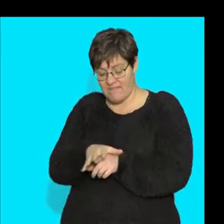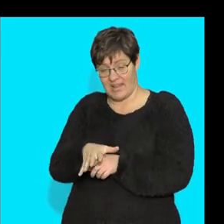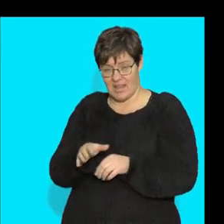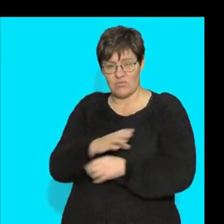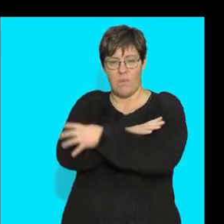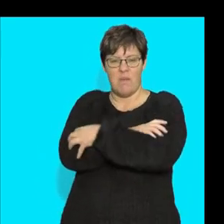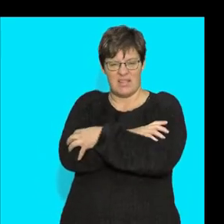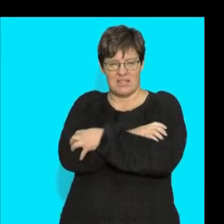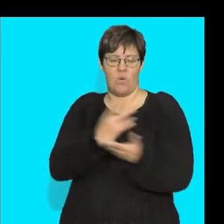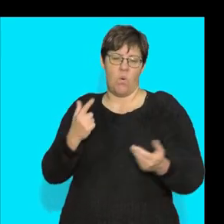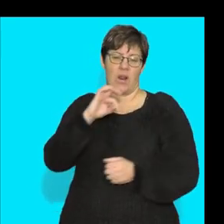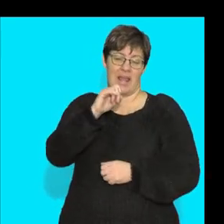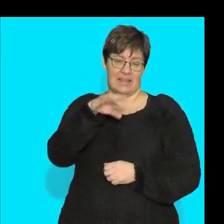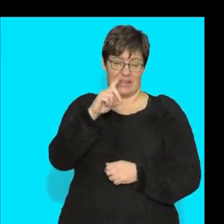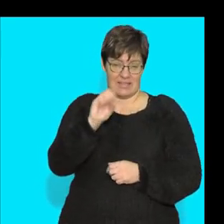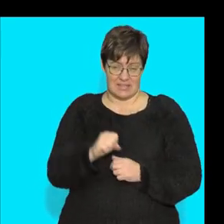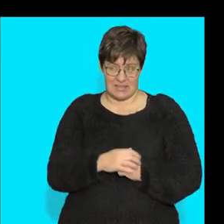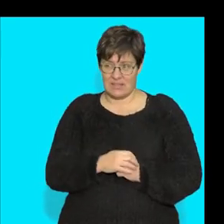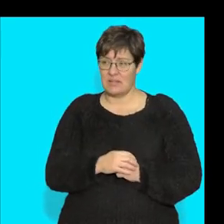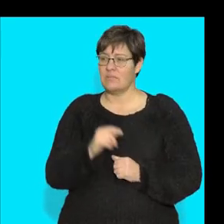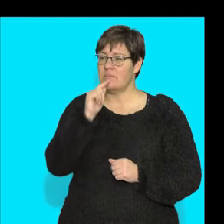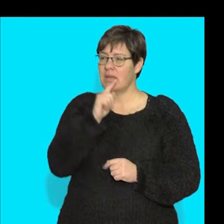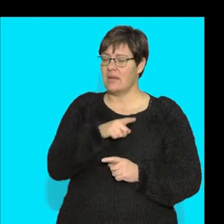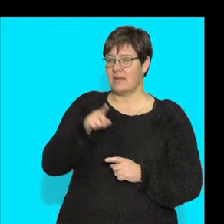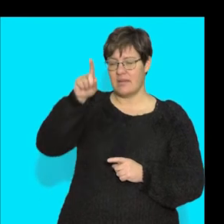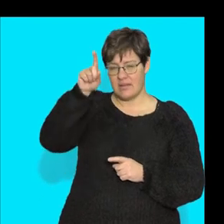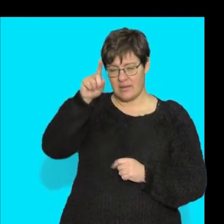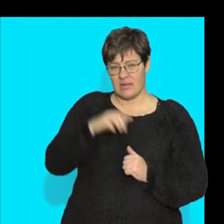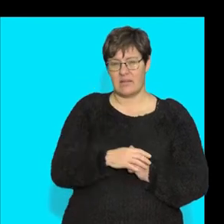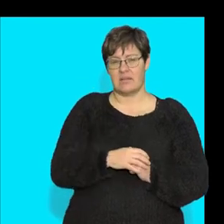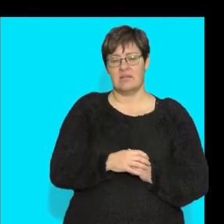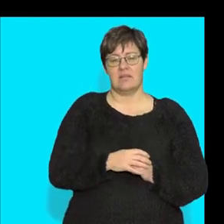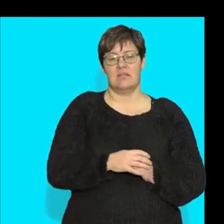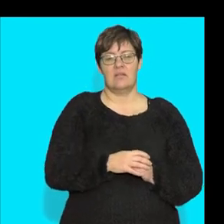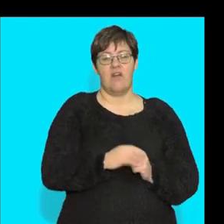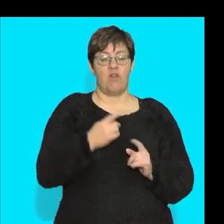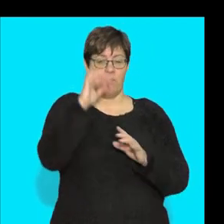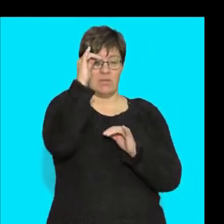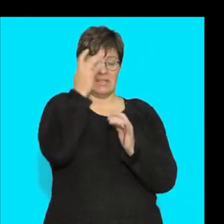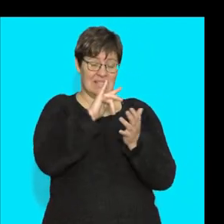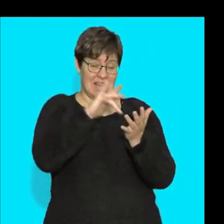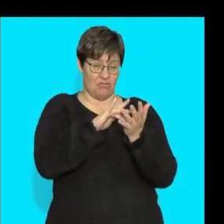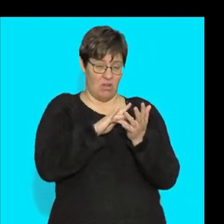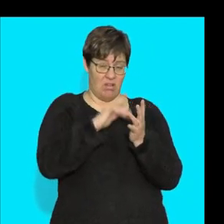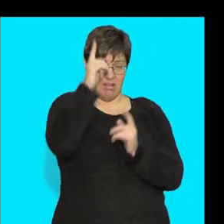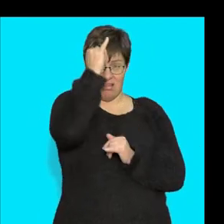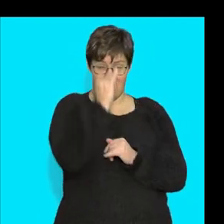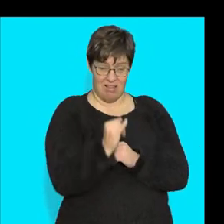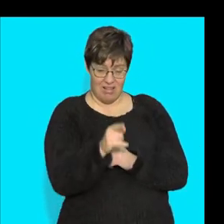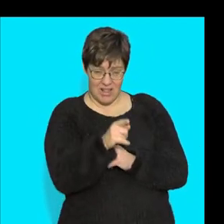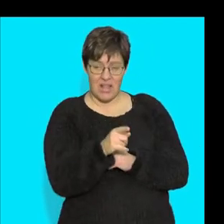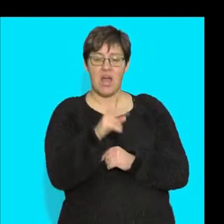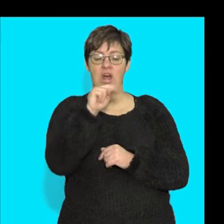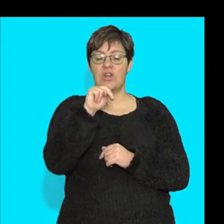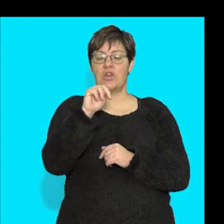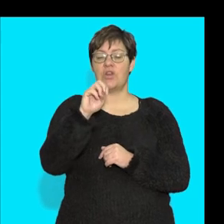or glands all right so guys carries impulses from the central nervous system I know that's nerve and which